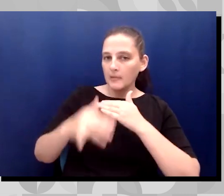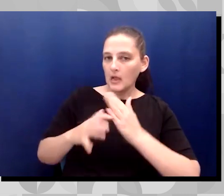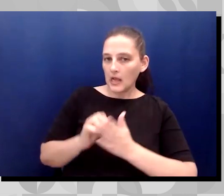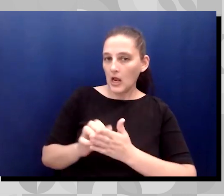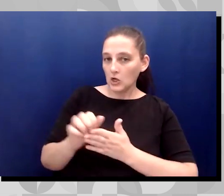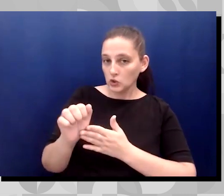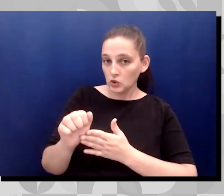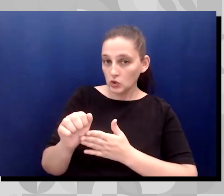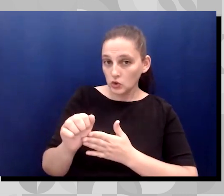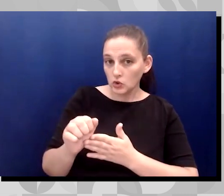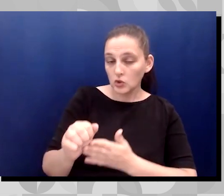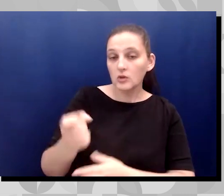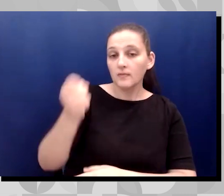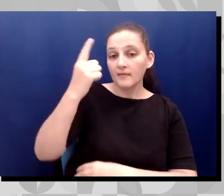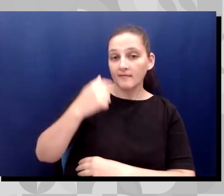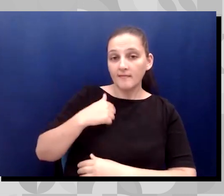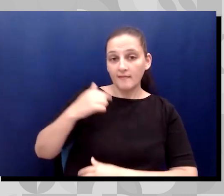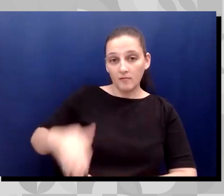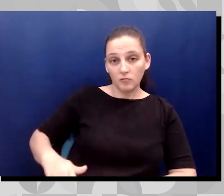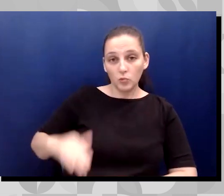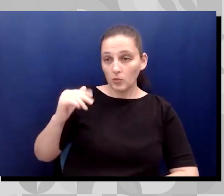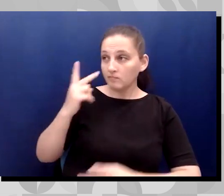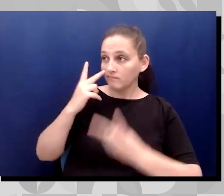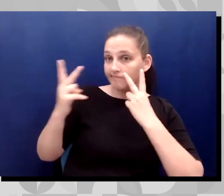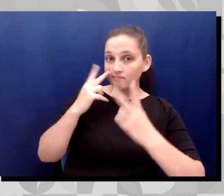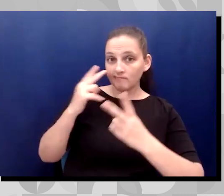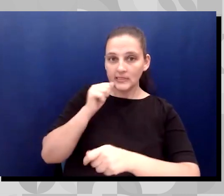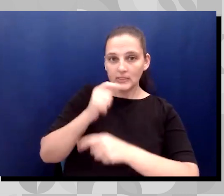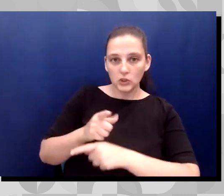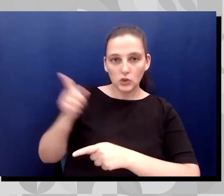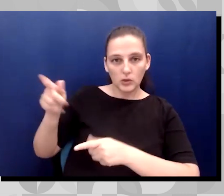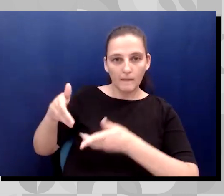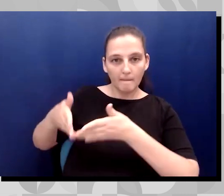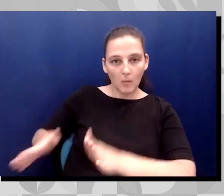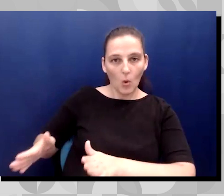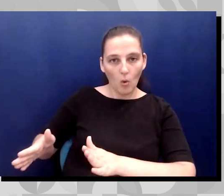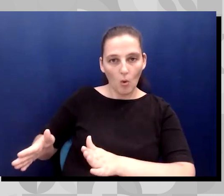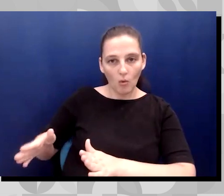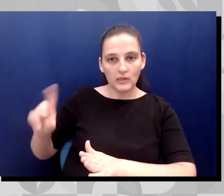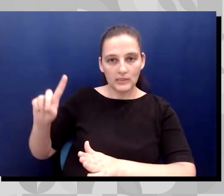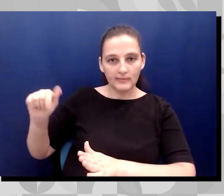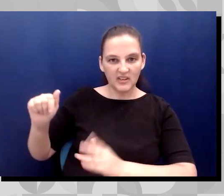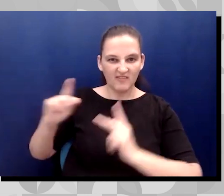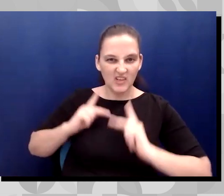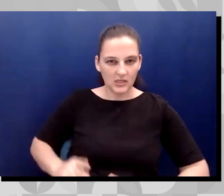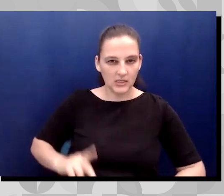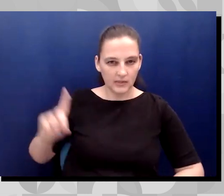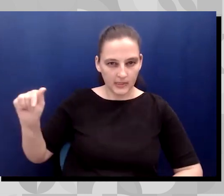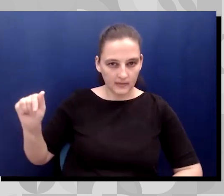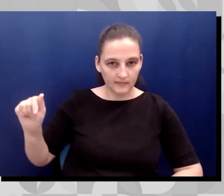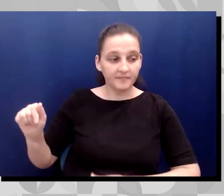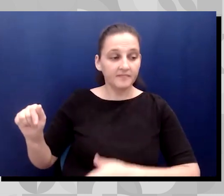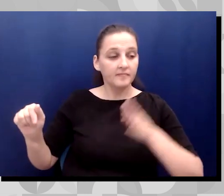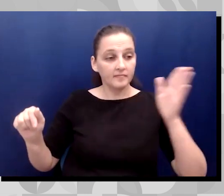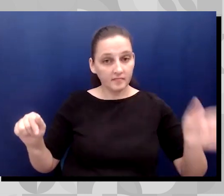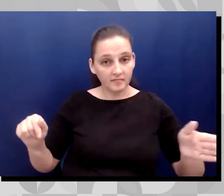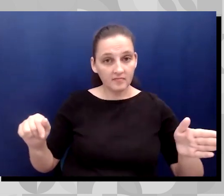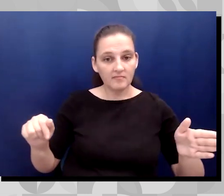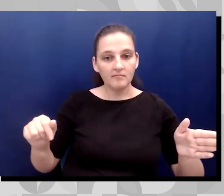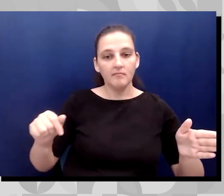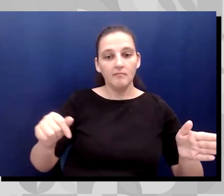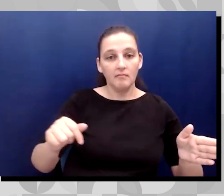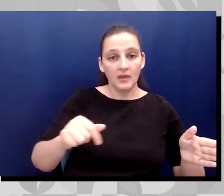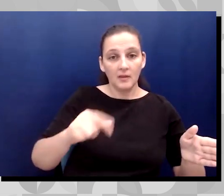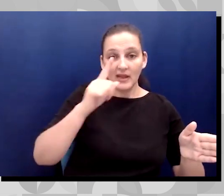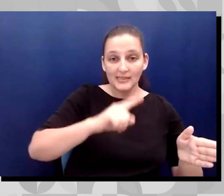with a sister that was born with a physical disability, but then I became a caregiver to my stepdad,